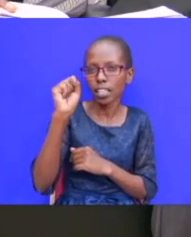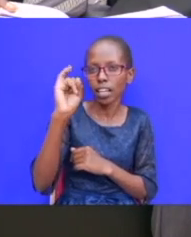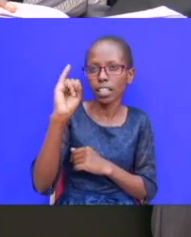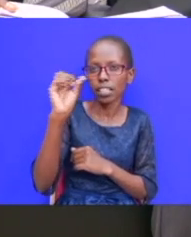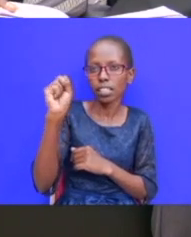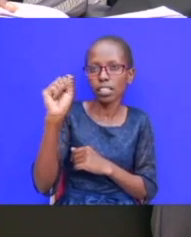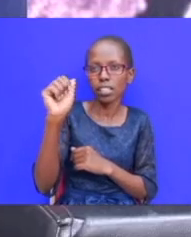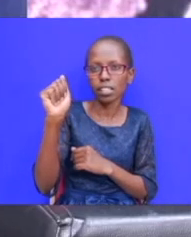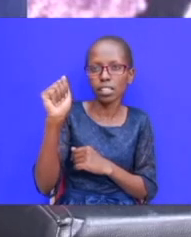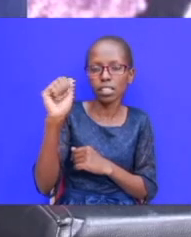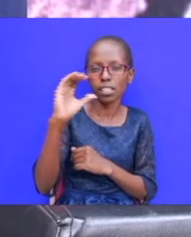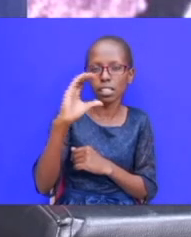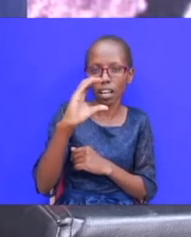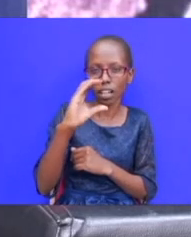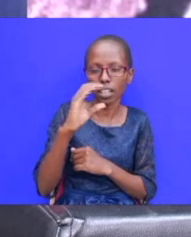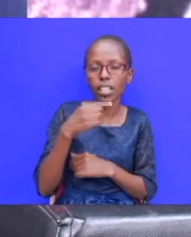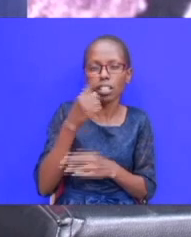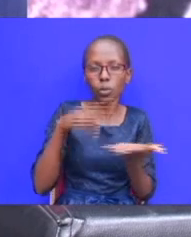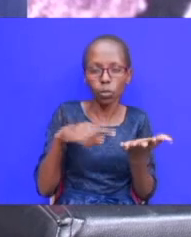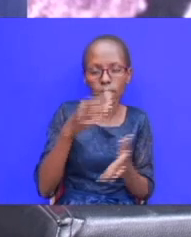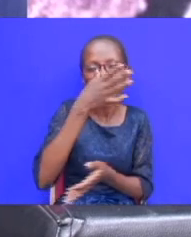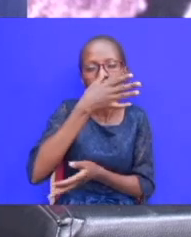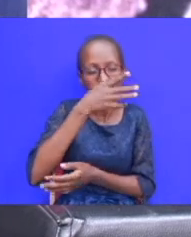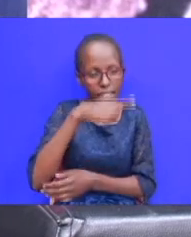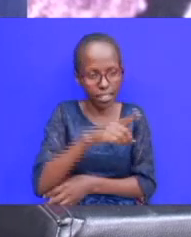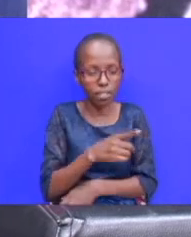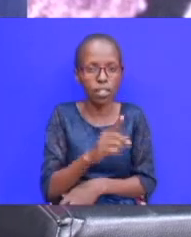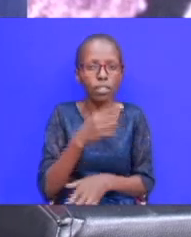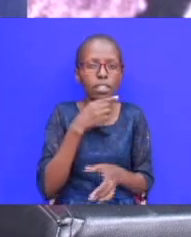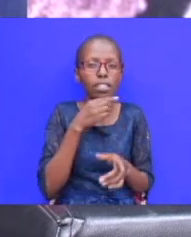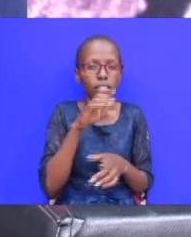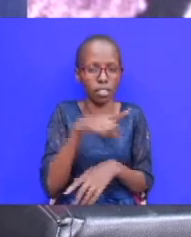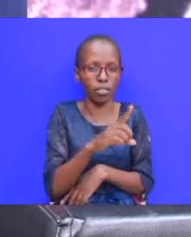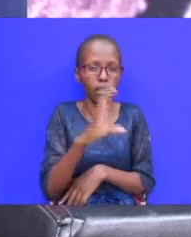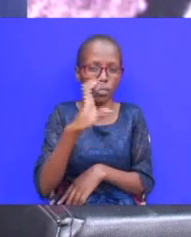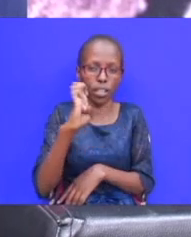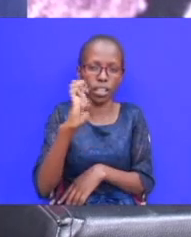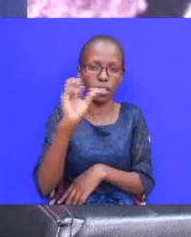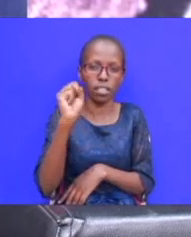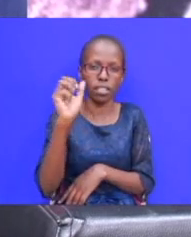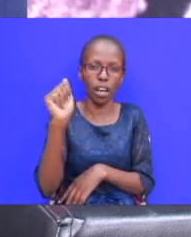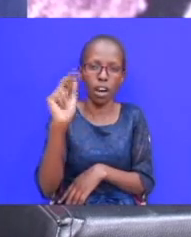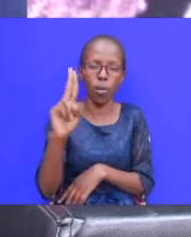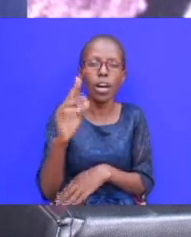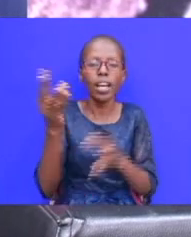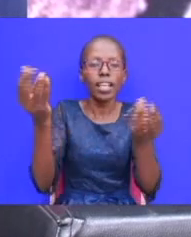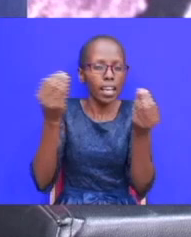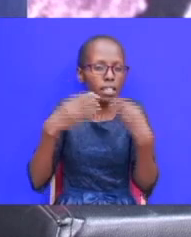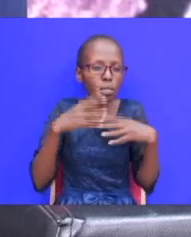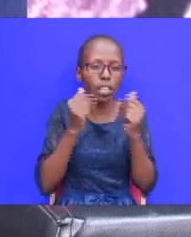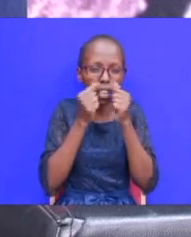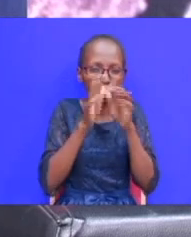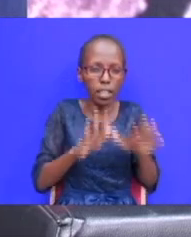asked him who are you saying i am eso he lied and and he received blessings that were just you know the